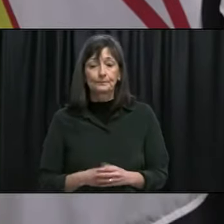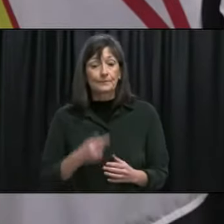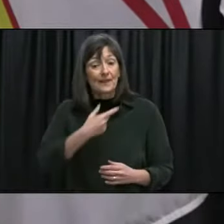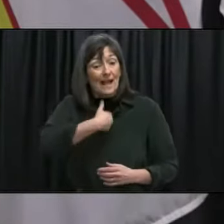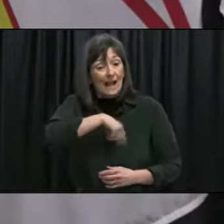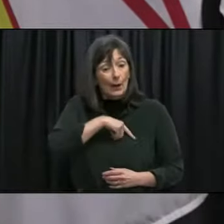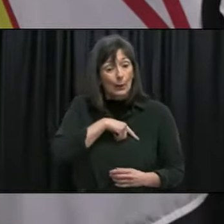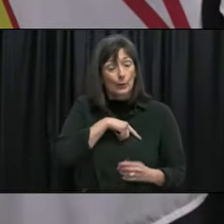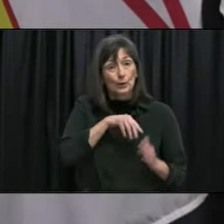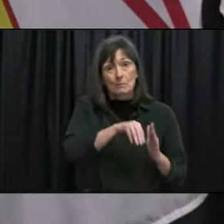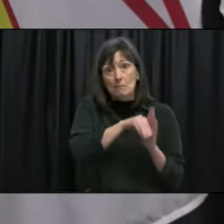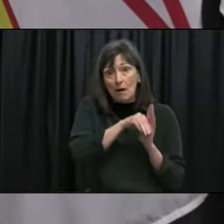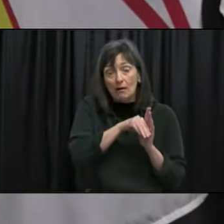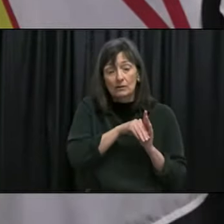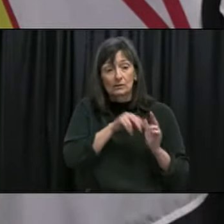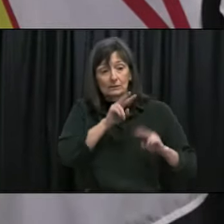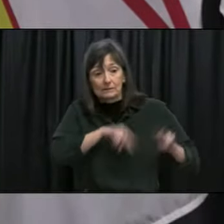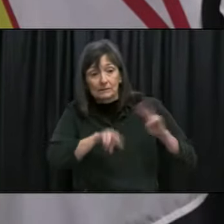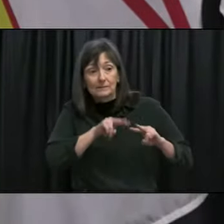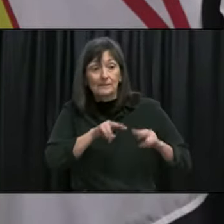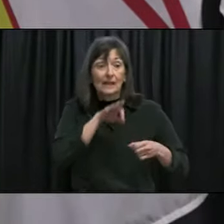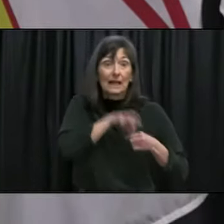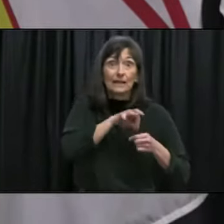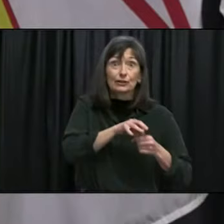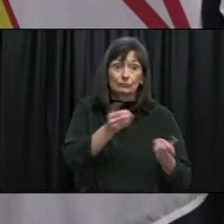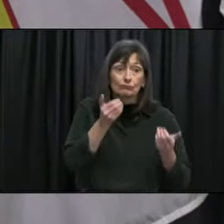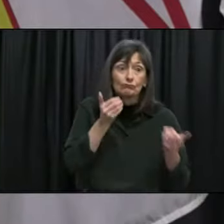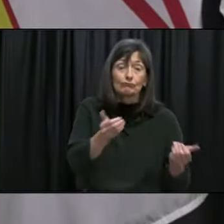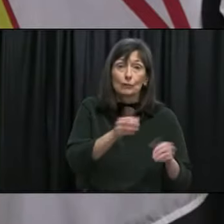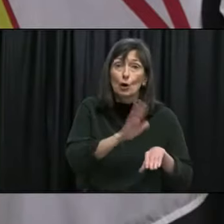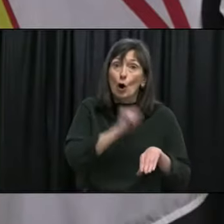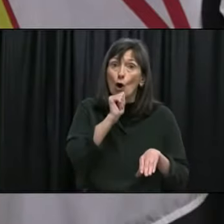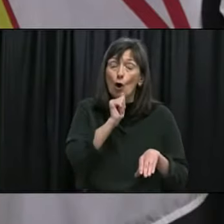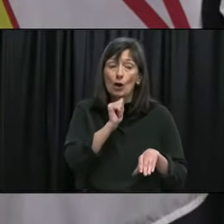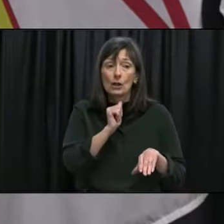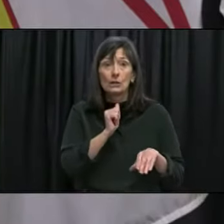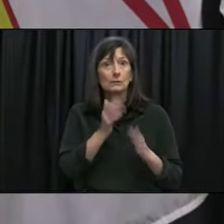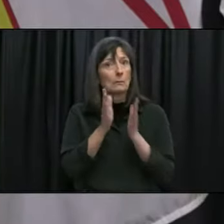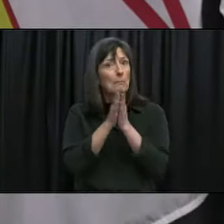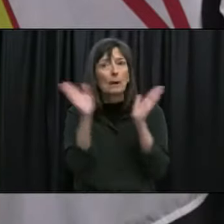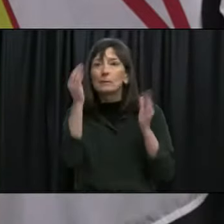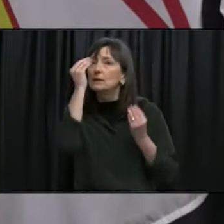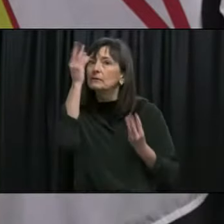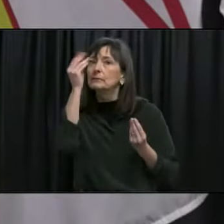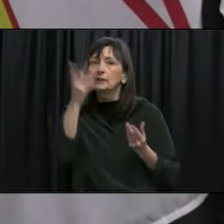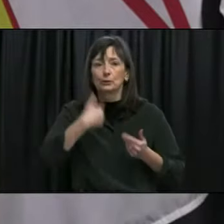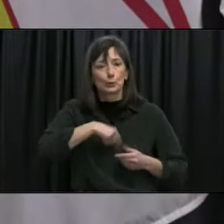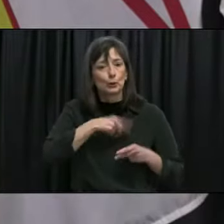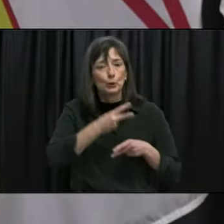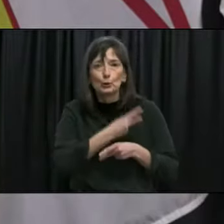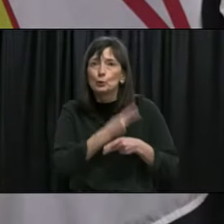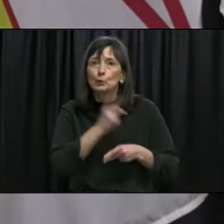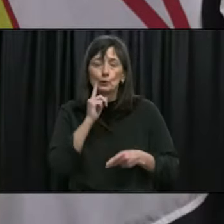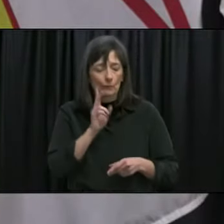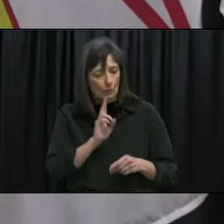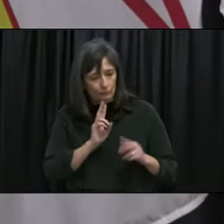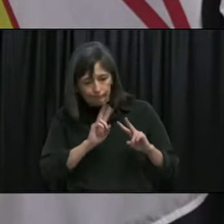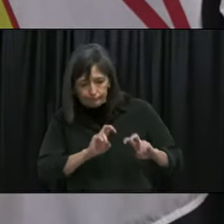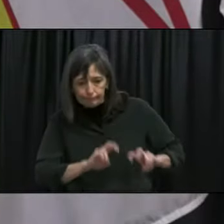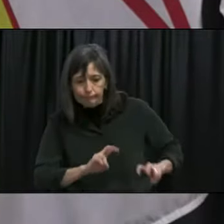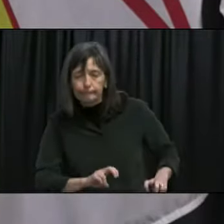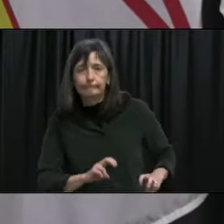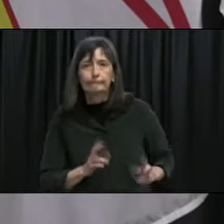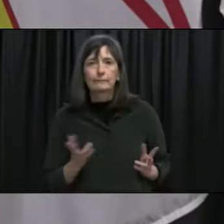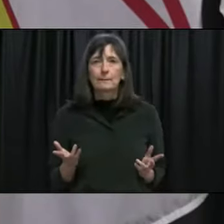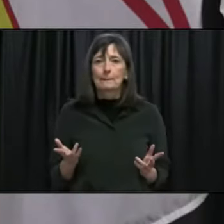used even to assess the safety of the election and election timing was publicly available so I mean